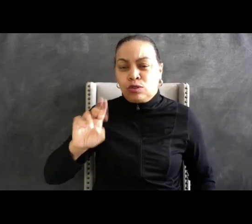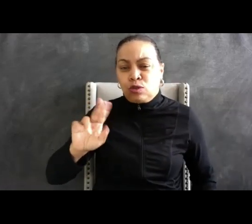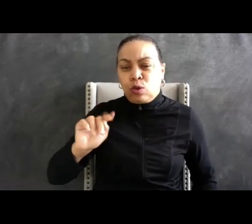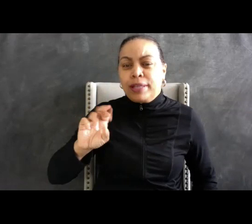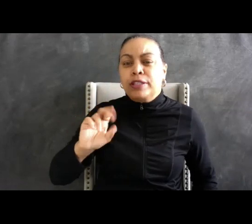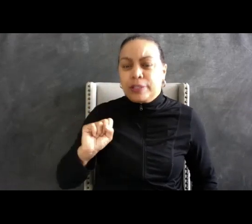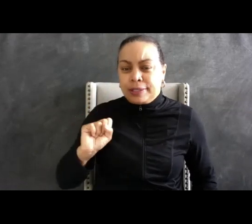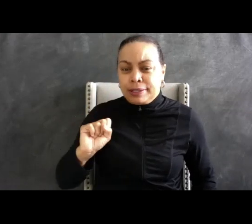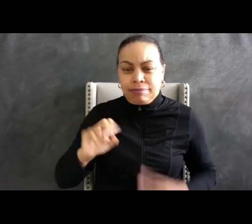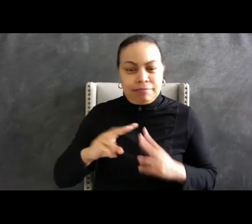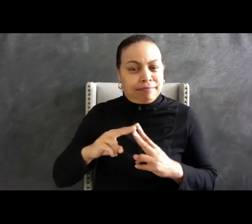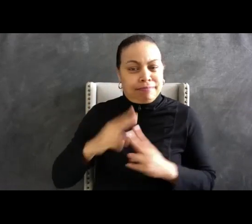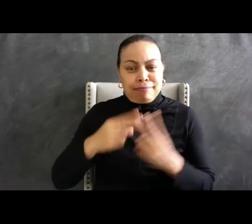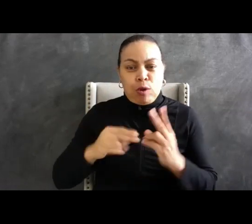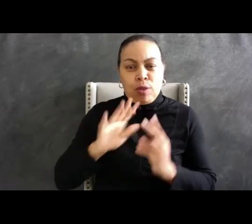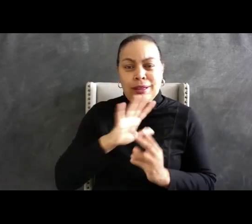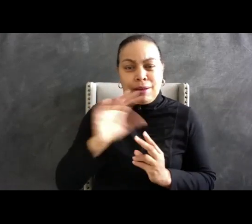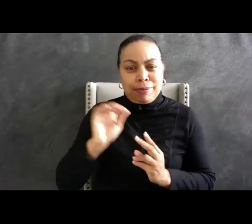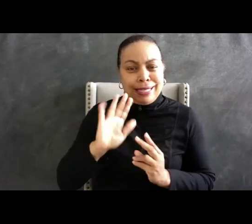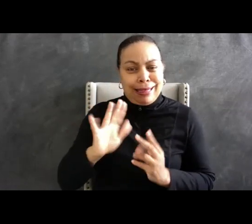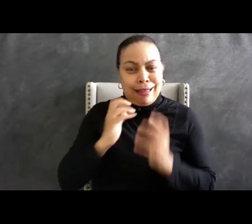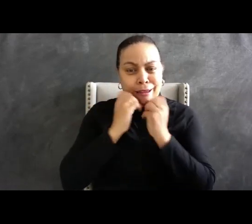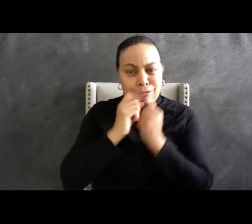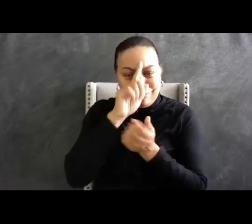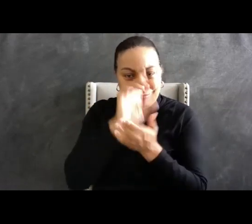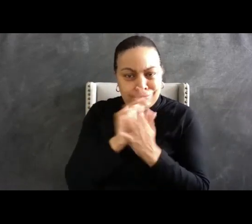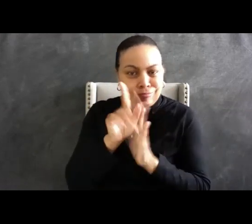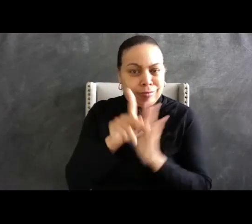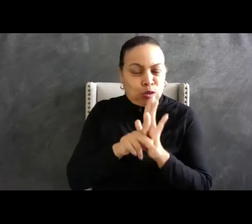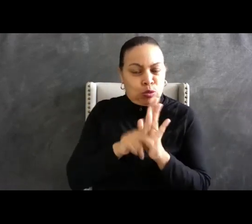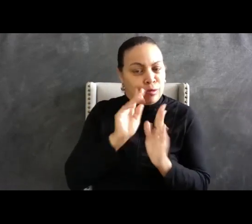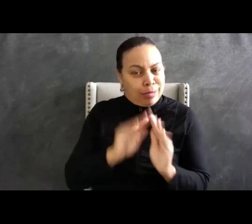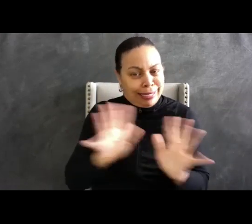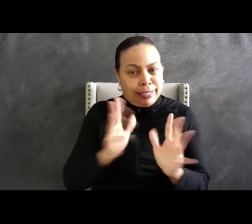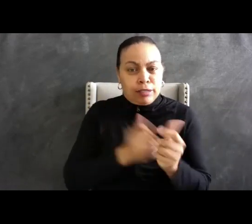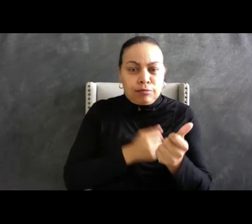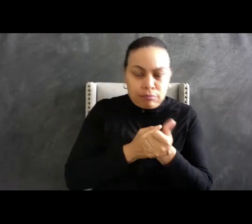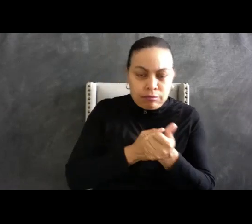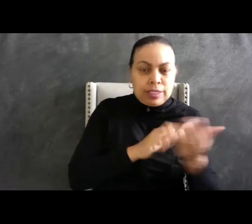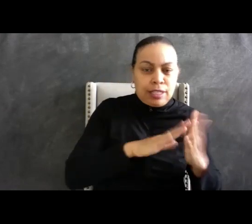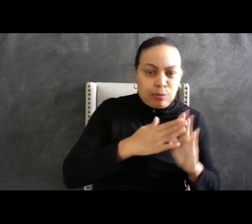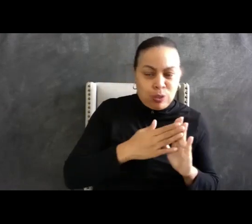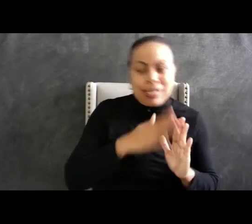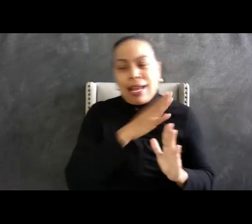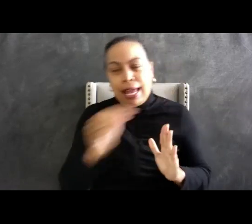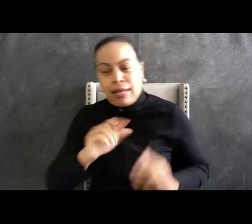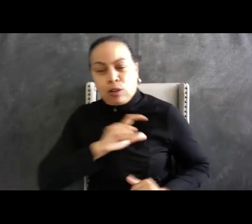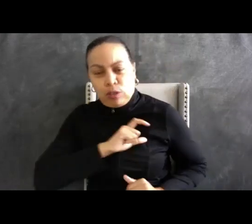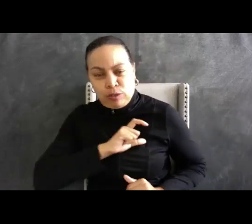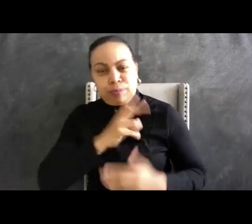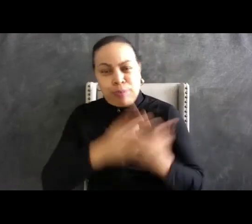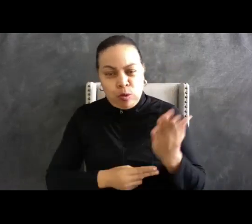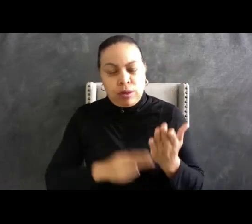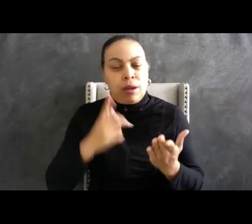reflect their desire to connect law enforcement with communities by helping the National Law Enforcement